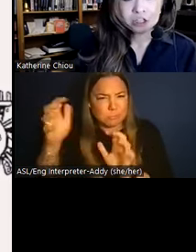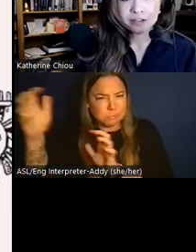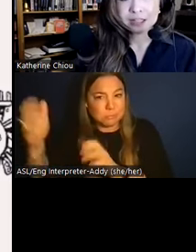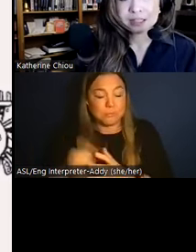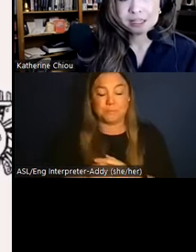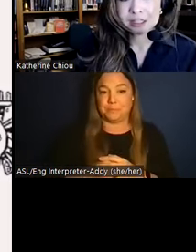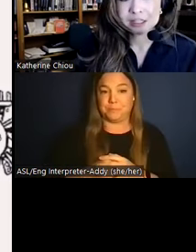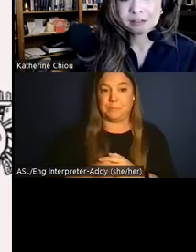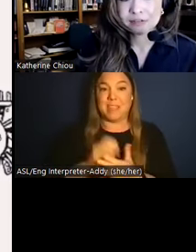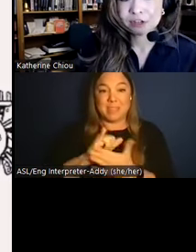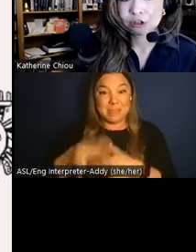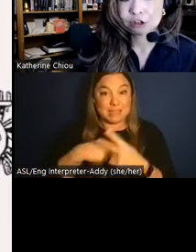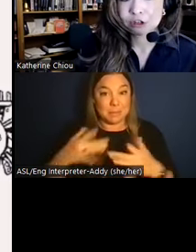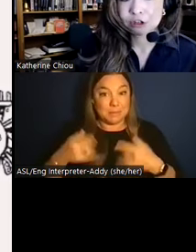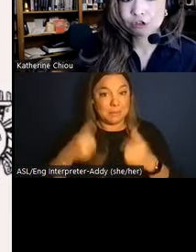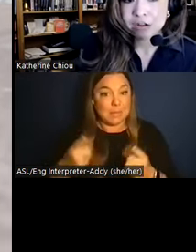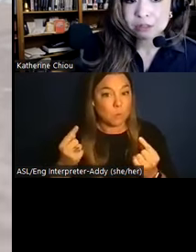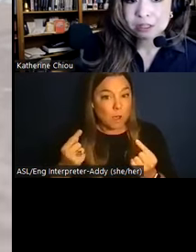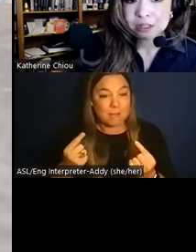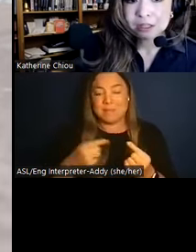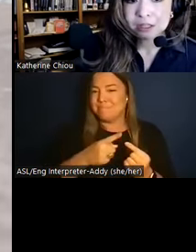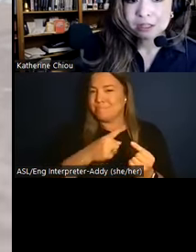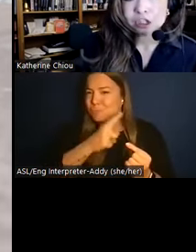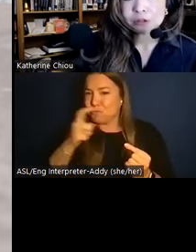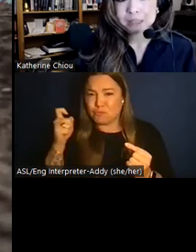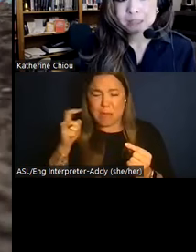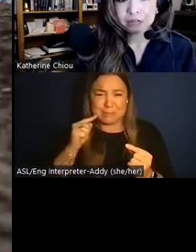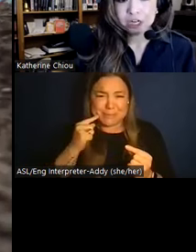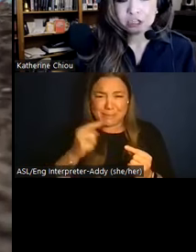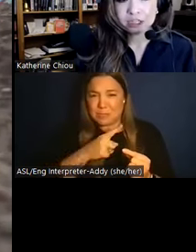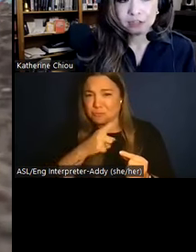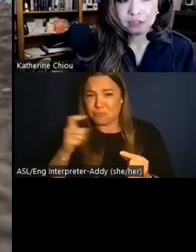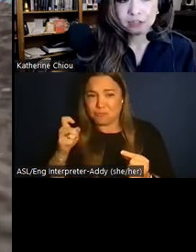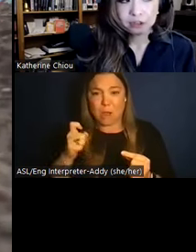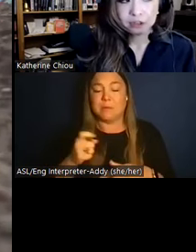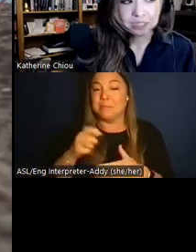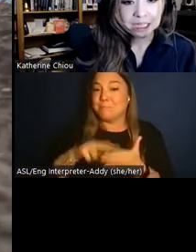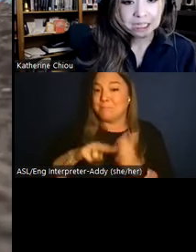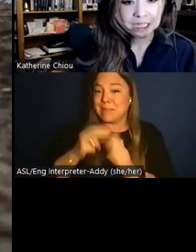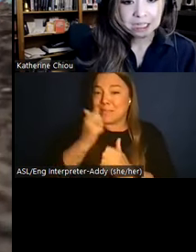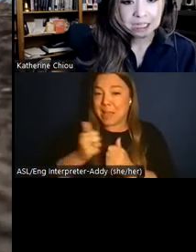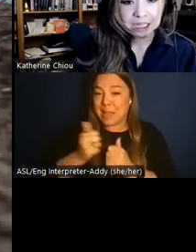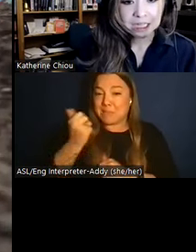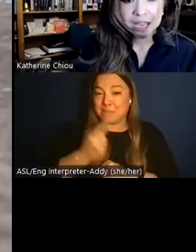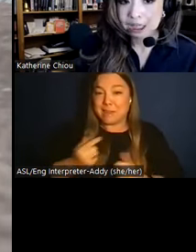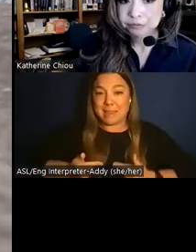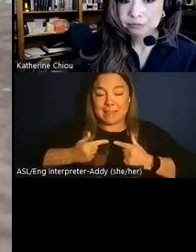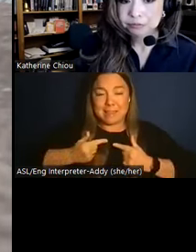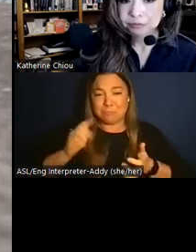by such events as severe drought, sets a new scene for our exploration of their daily life and food security.